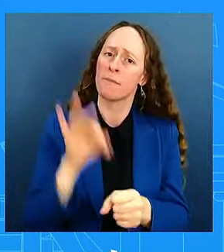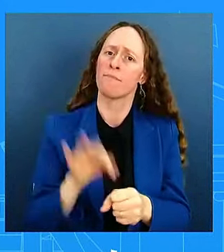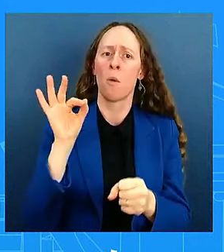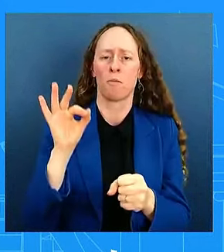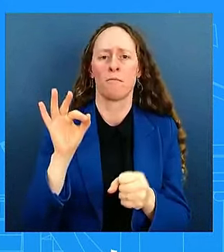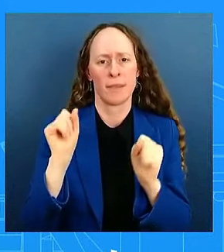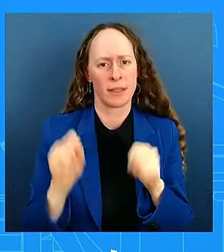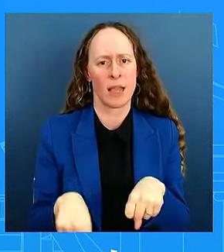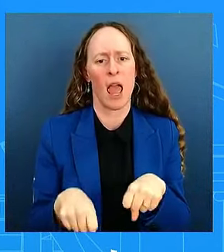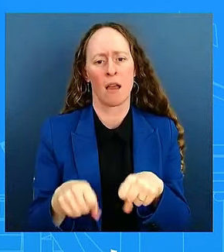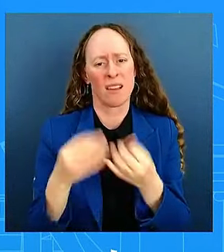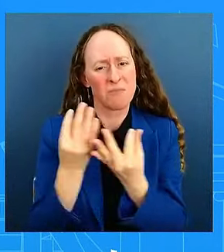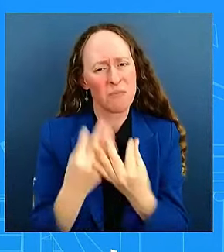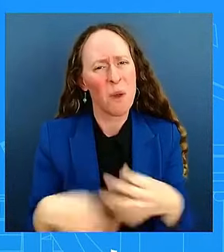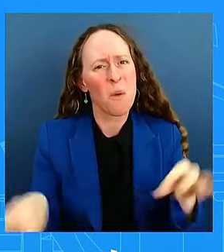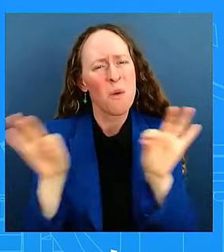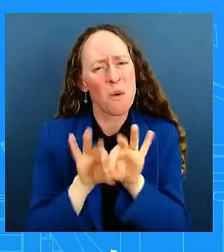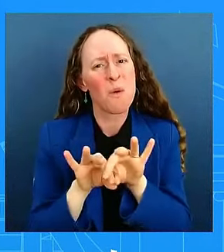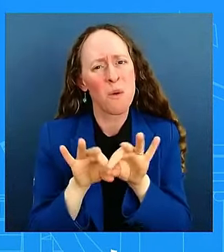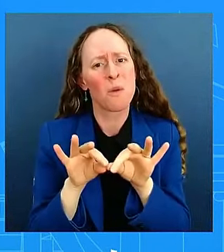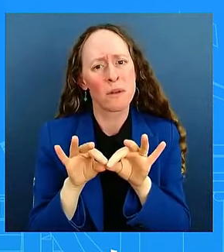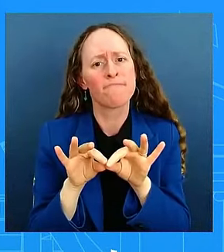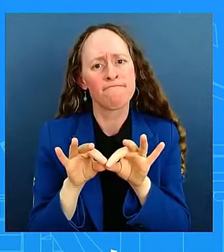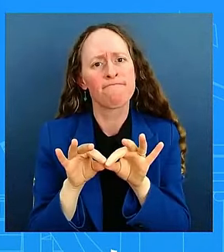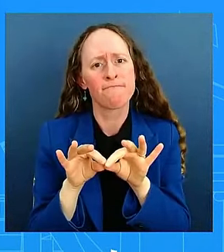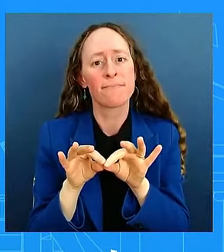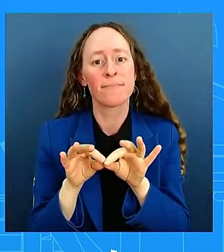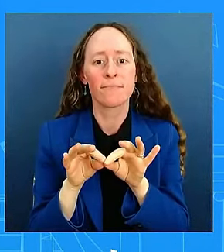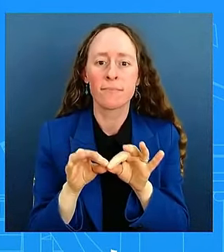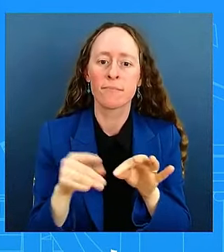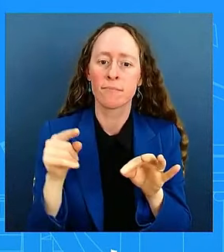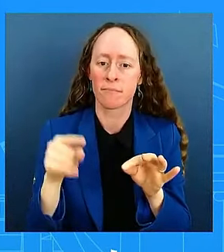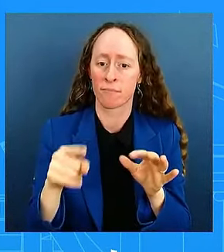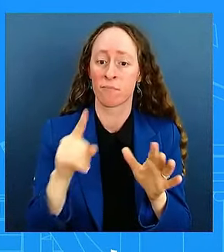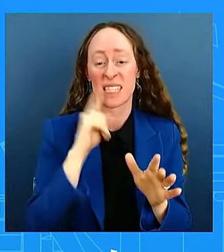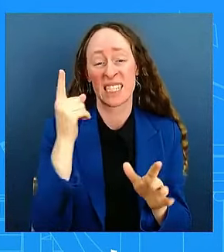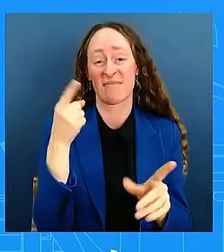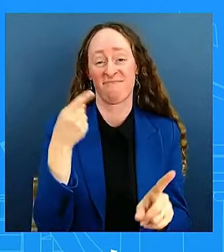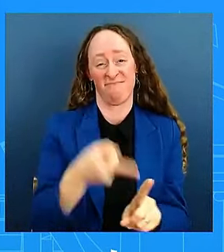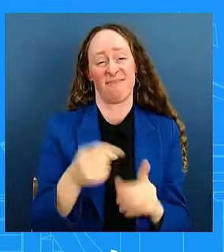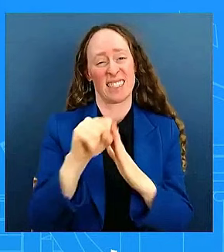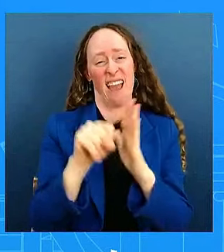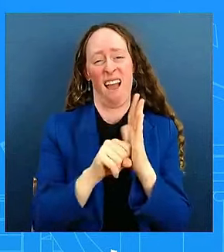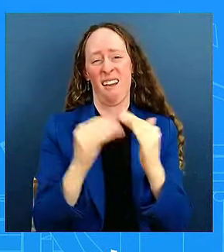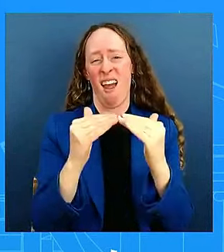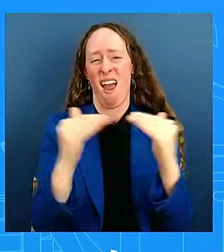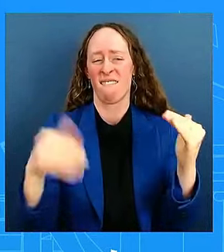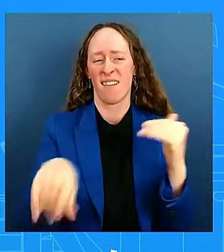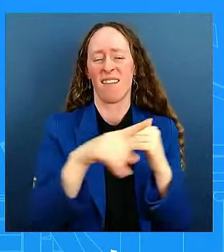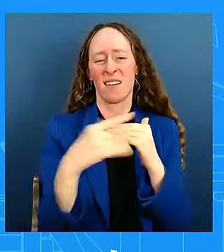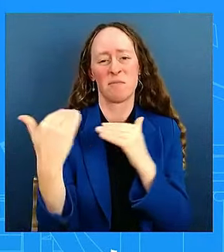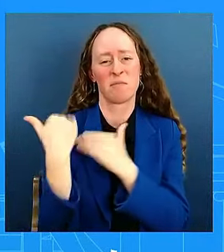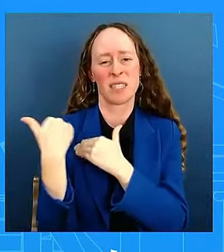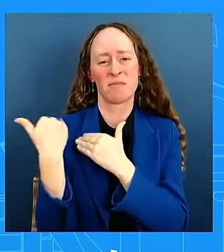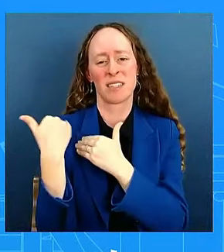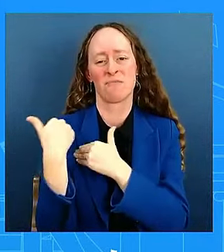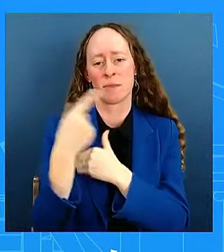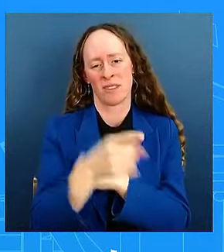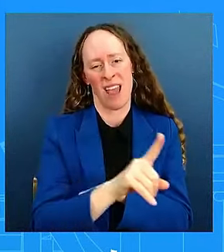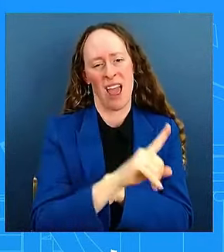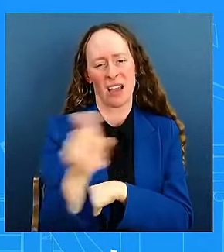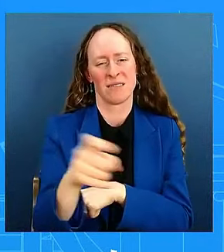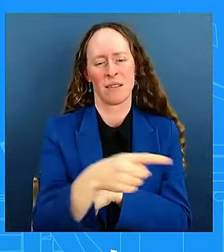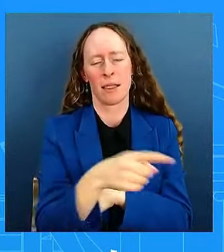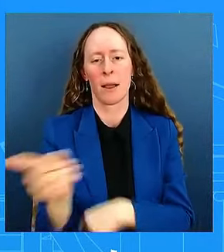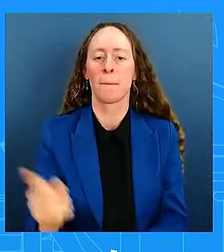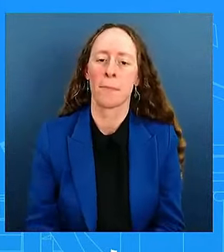but certainly that is something that state elected officials can speak to more directly, uh, but we're going to try and make sure they get back on, back on. I know I haven't called